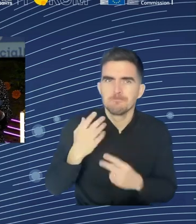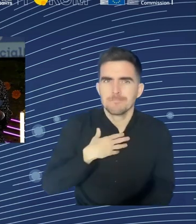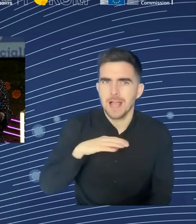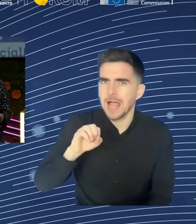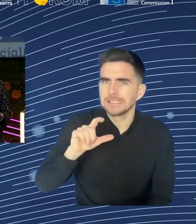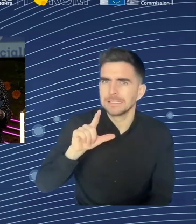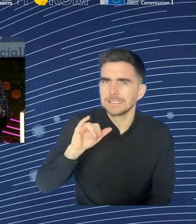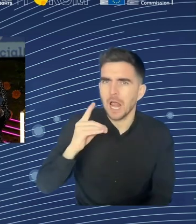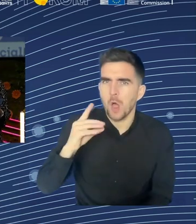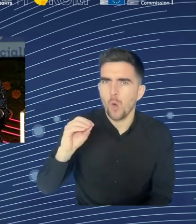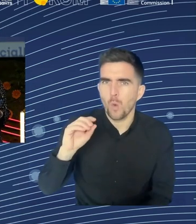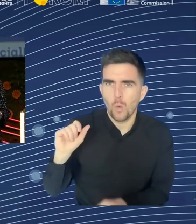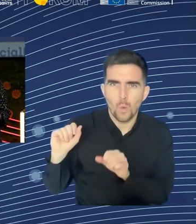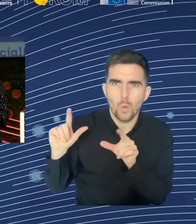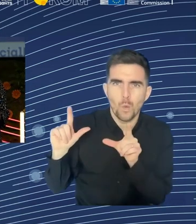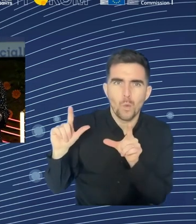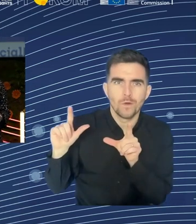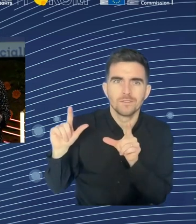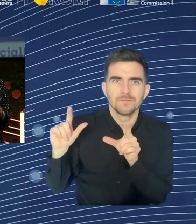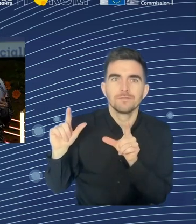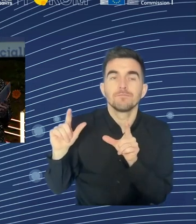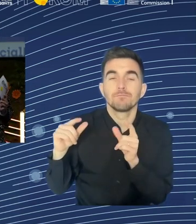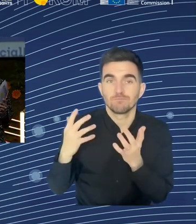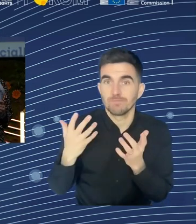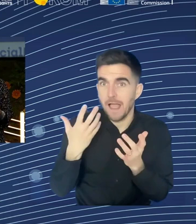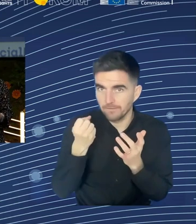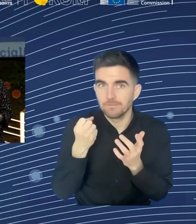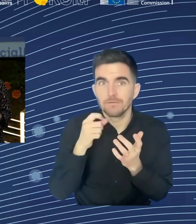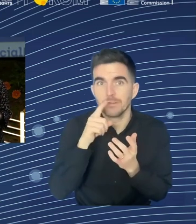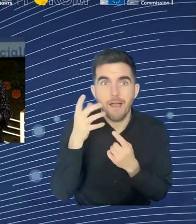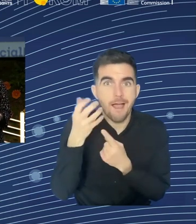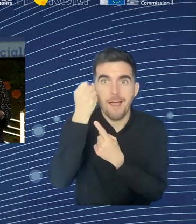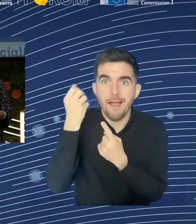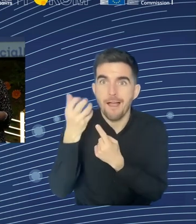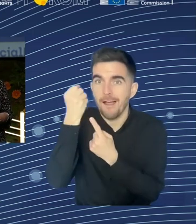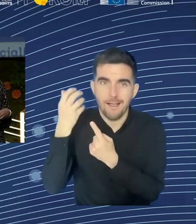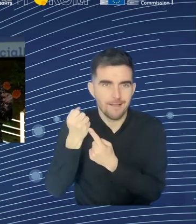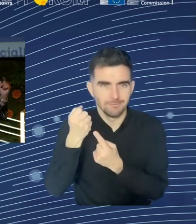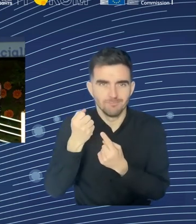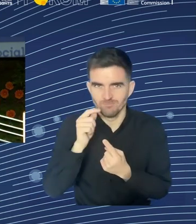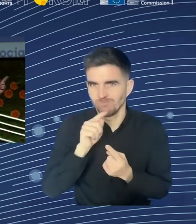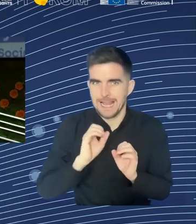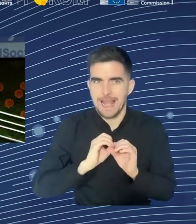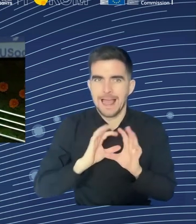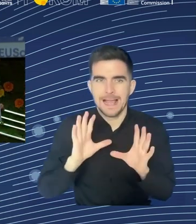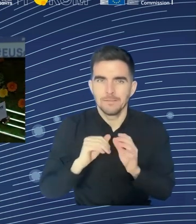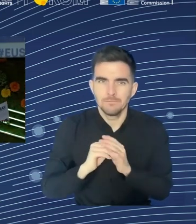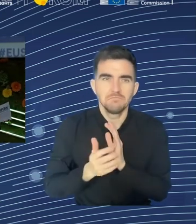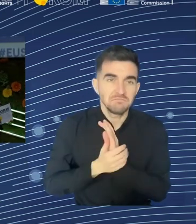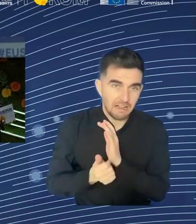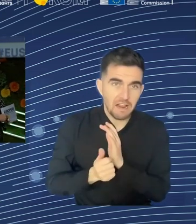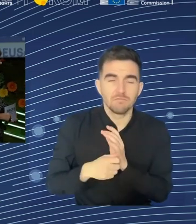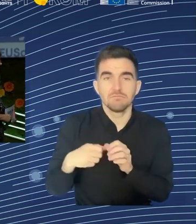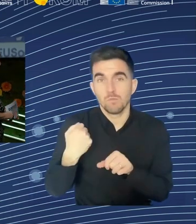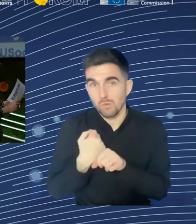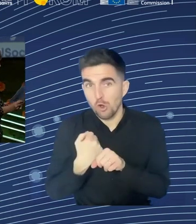your mind, to the mind of our viewers online as well, the two most obvious elements. I will invite our speakers